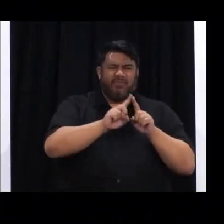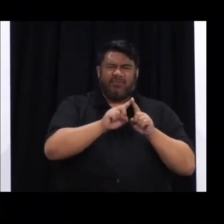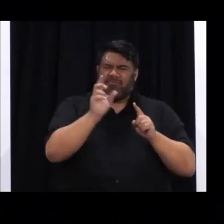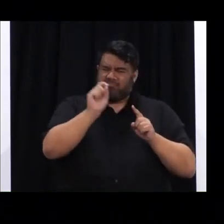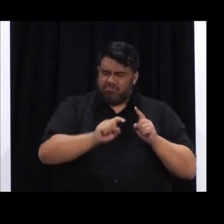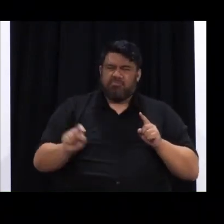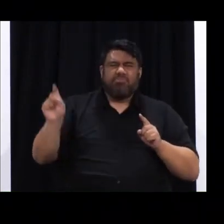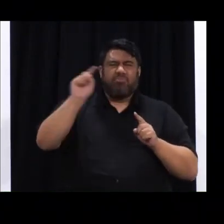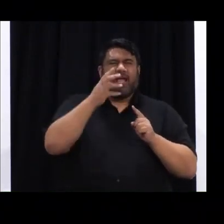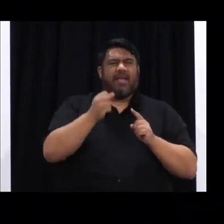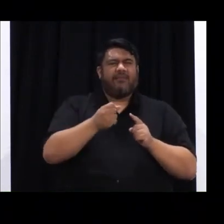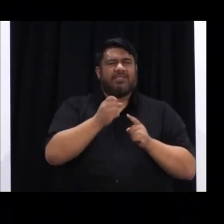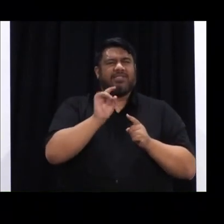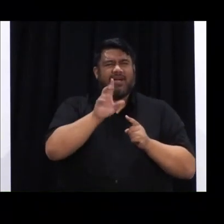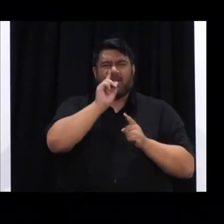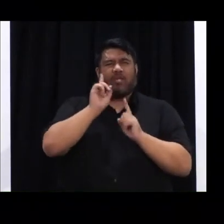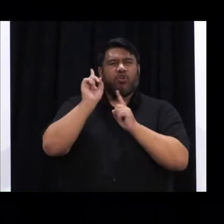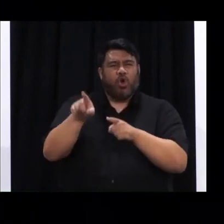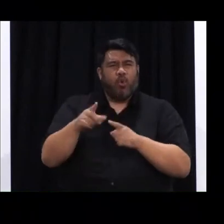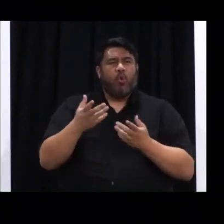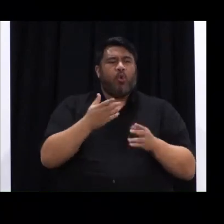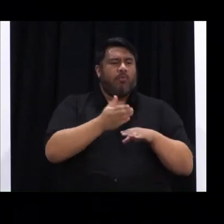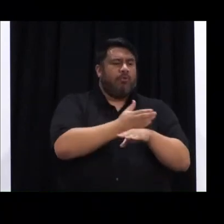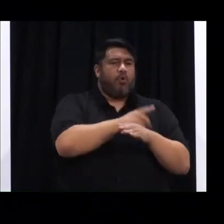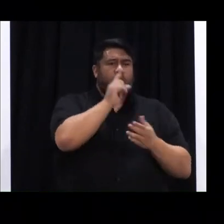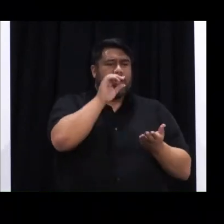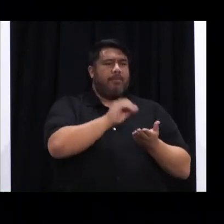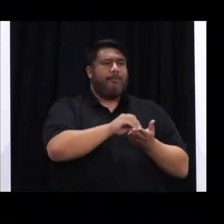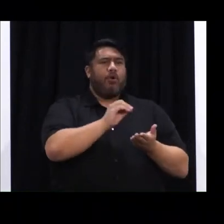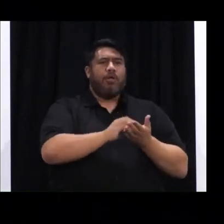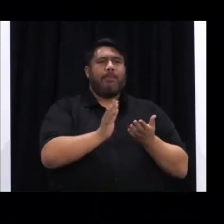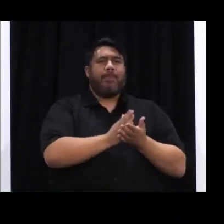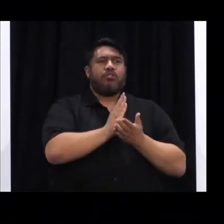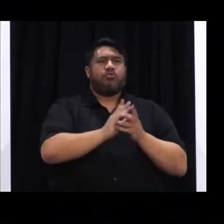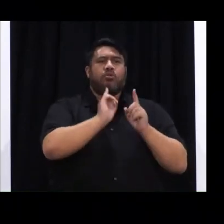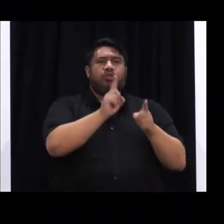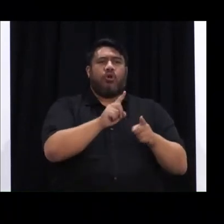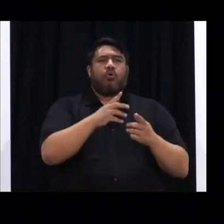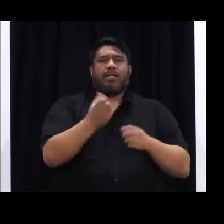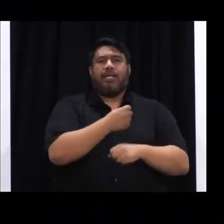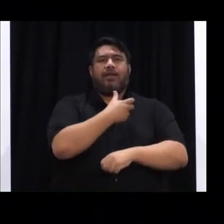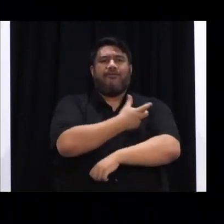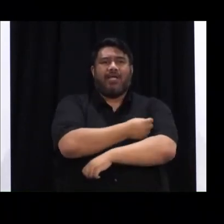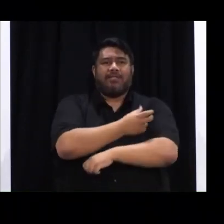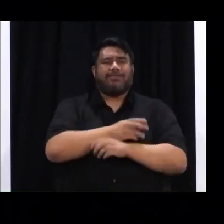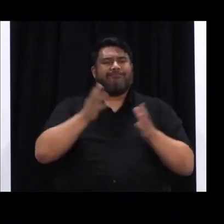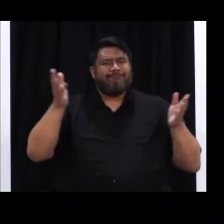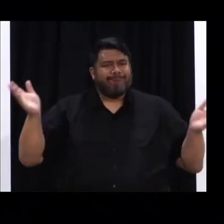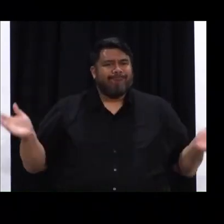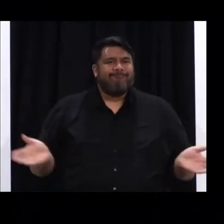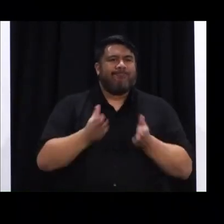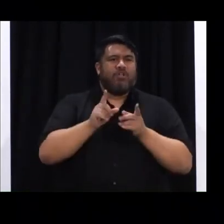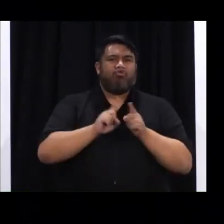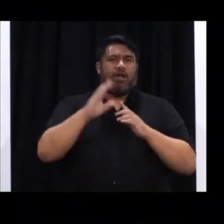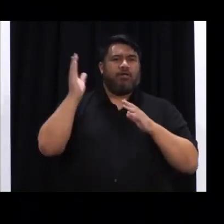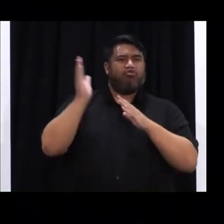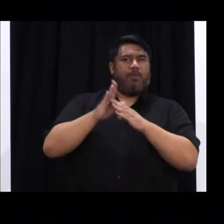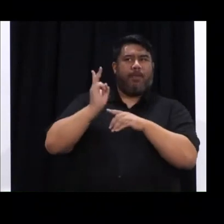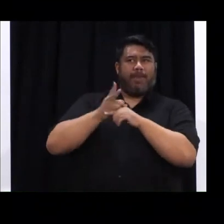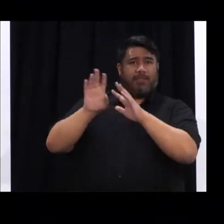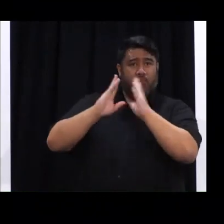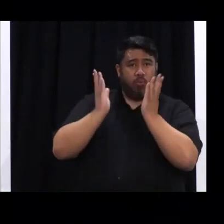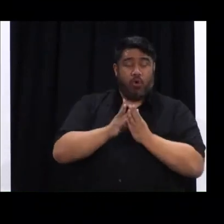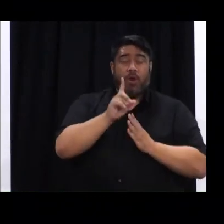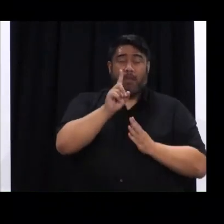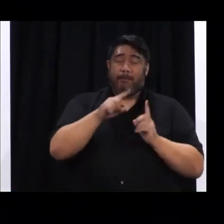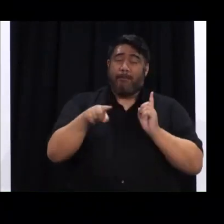vaccinated, make a booking or drop into a site that allows walk-ins today. Let's see if we can top the tables, but more importantly,